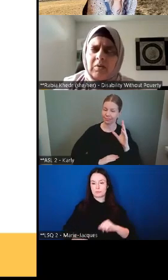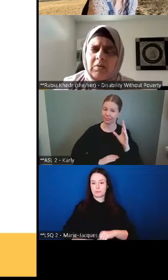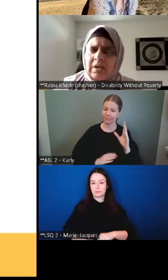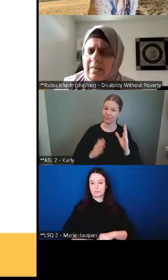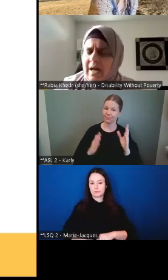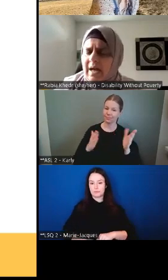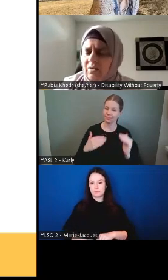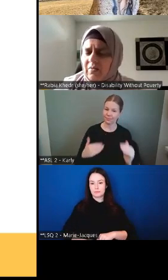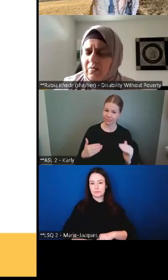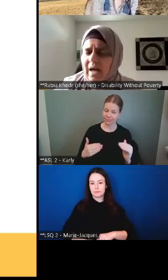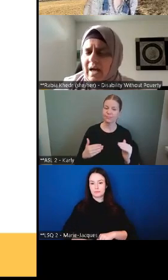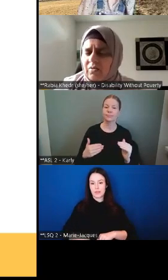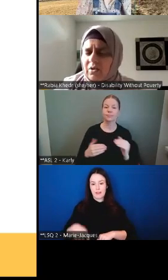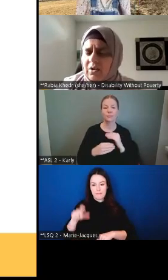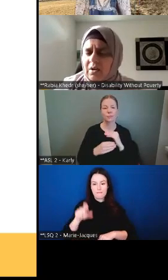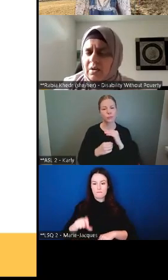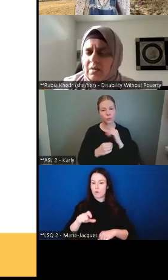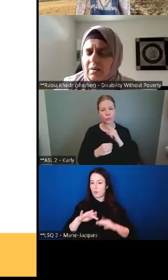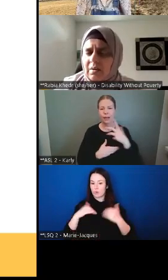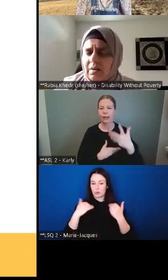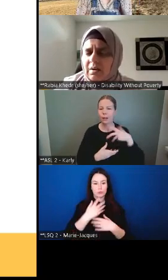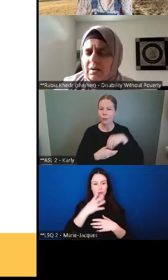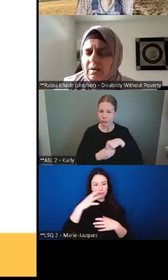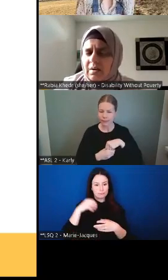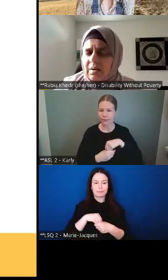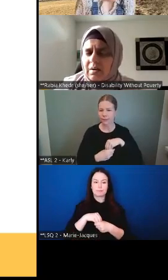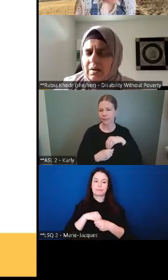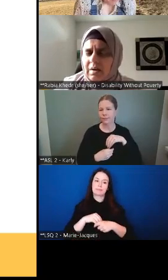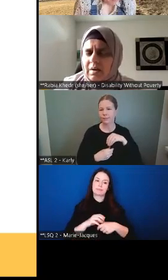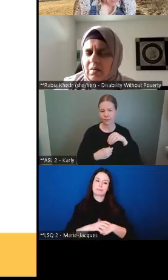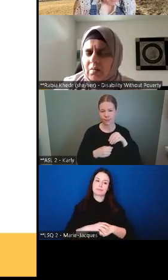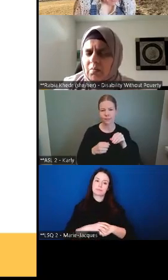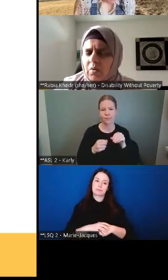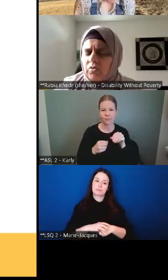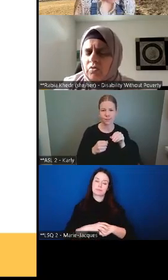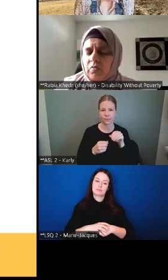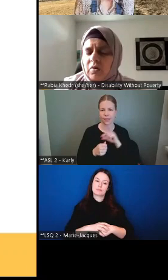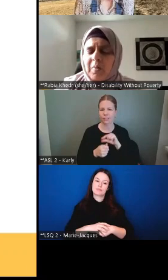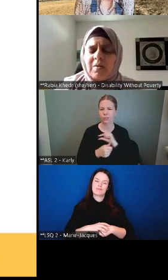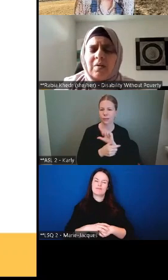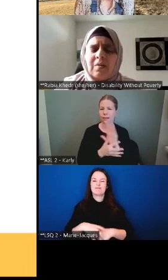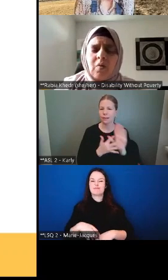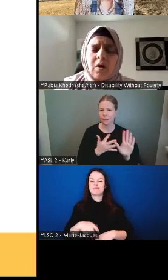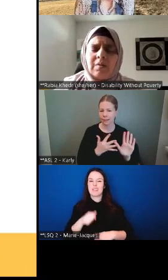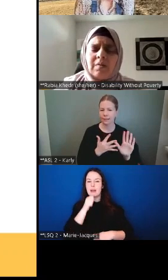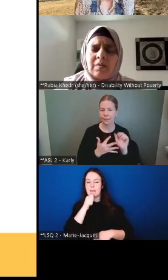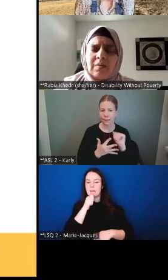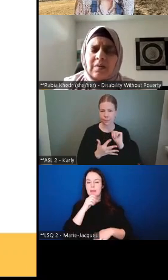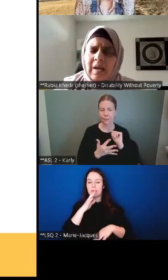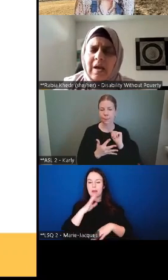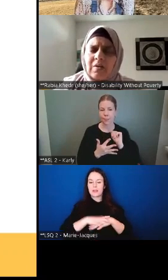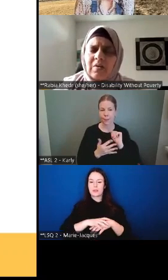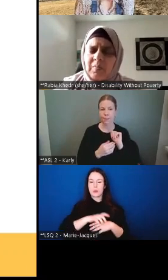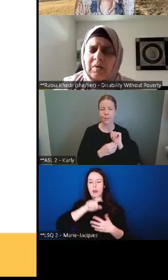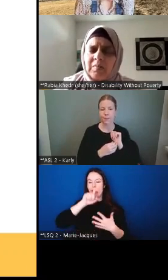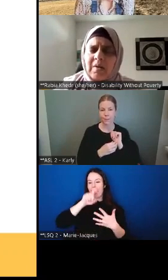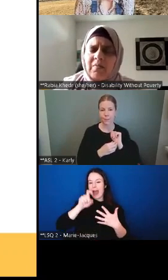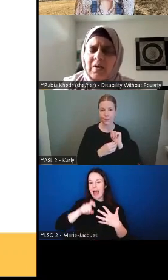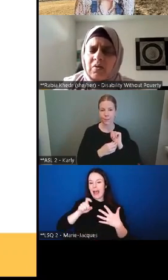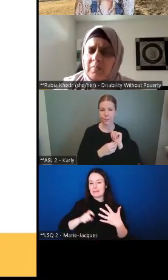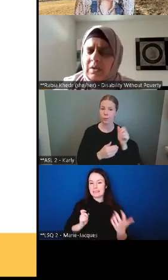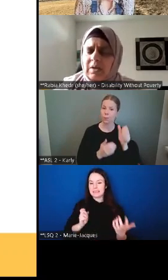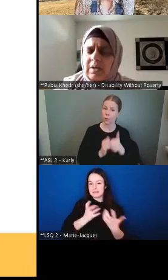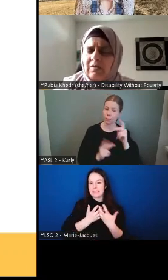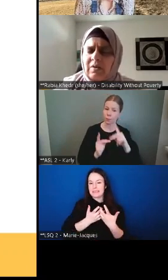eligibility that in fact super you know most respondents want this candida disability